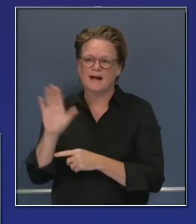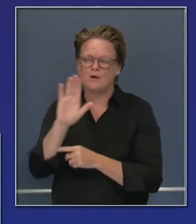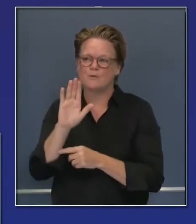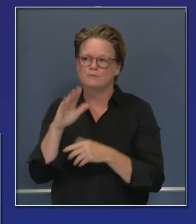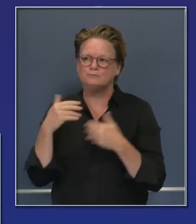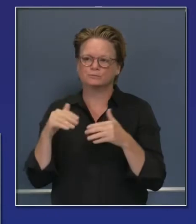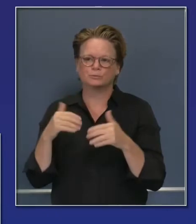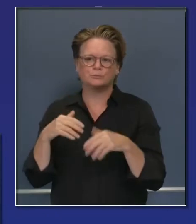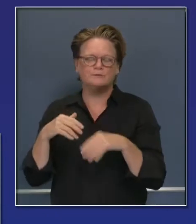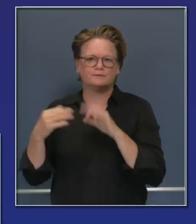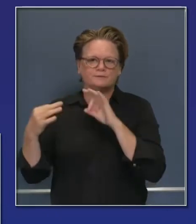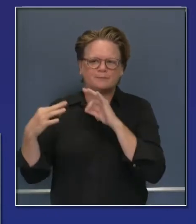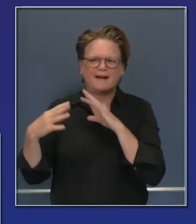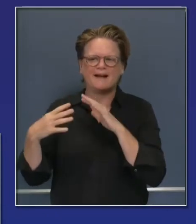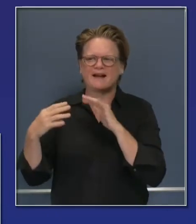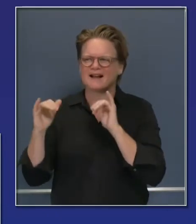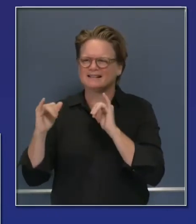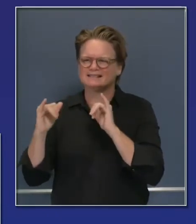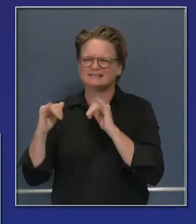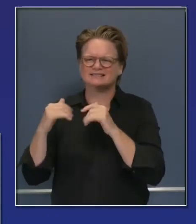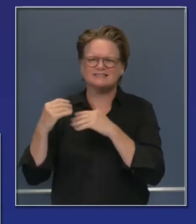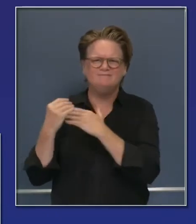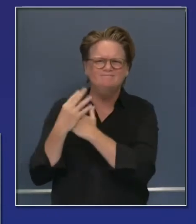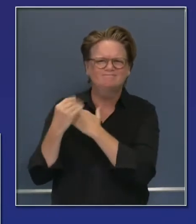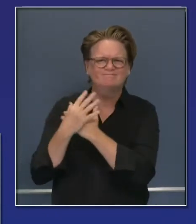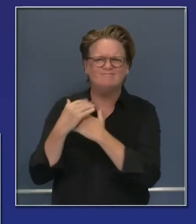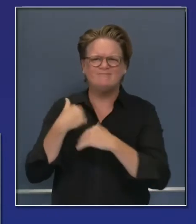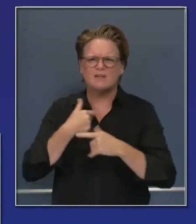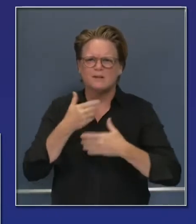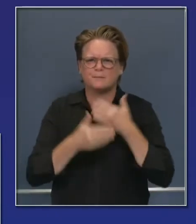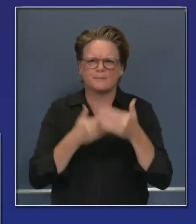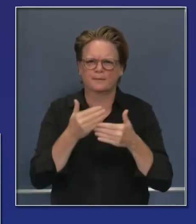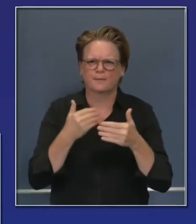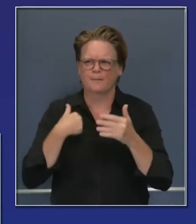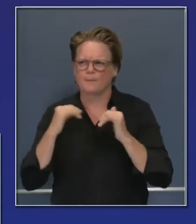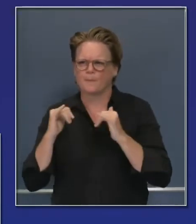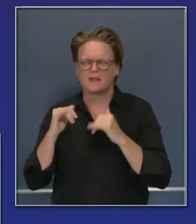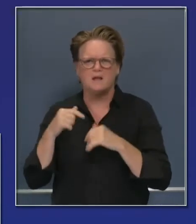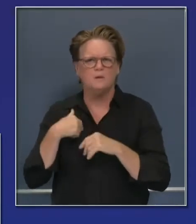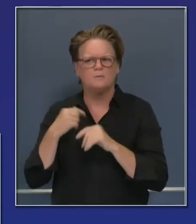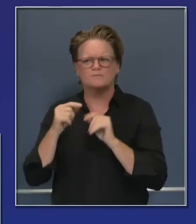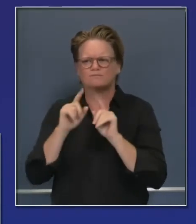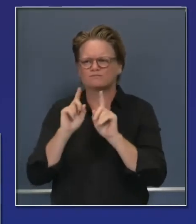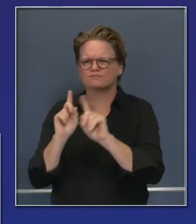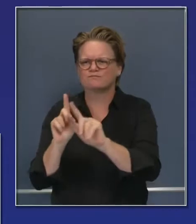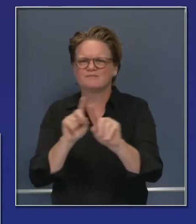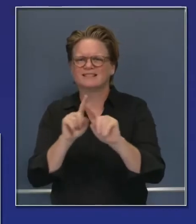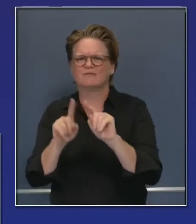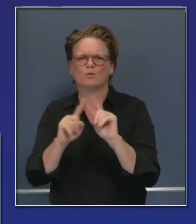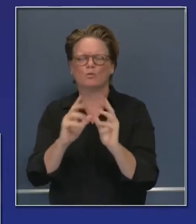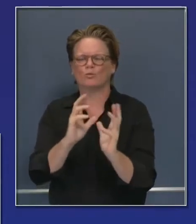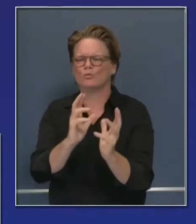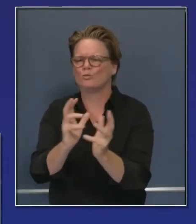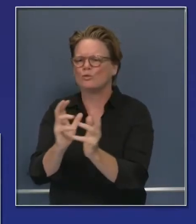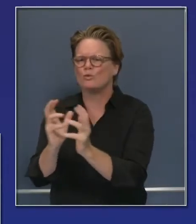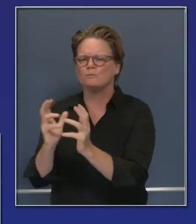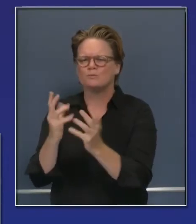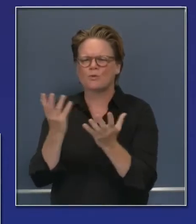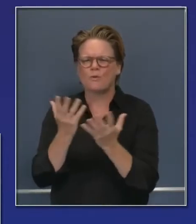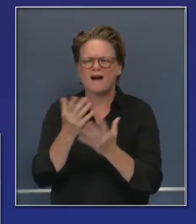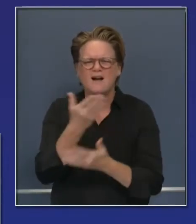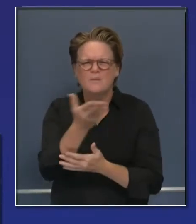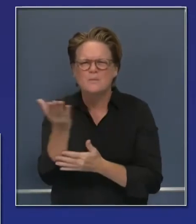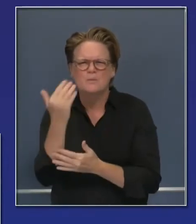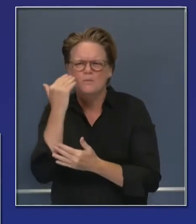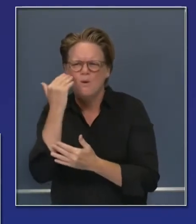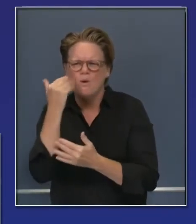feedback. We went out and talked to a number of our legislative caucuses about what they are hearing, what they need, what